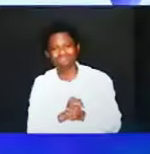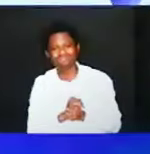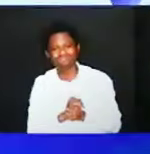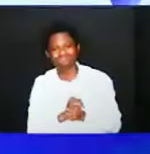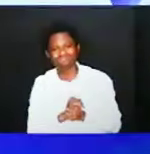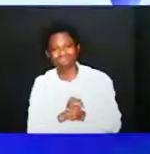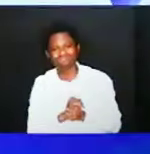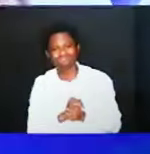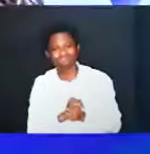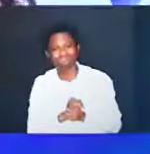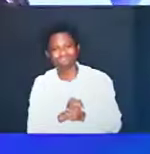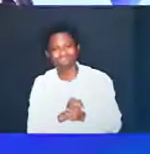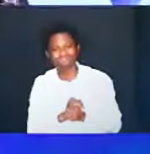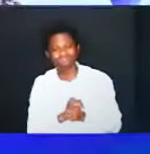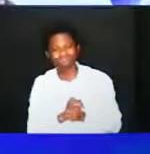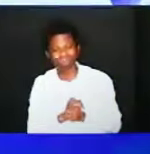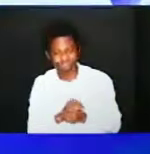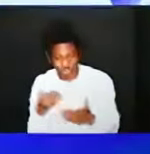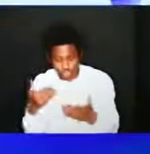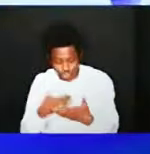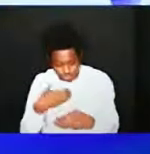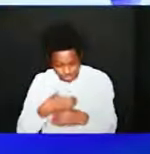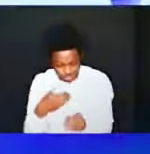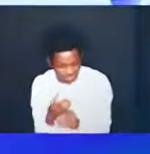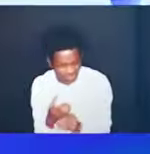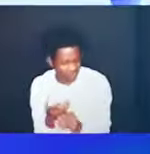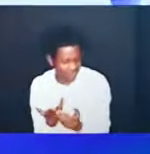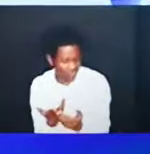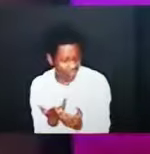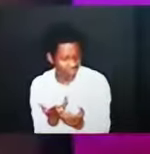is the object of the new creation in the new covenant